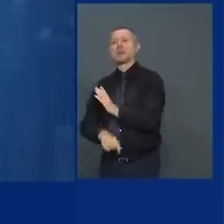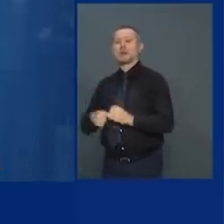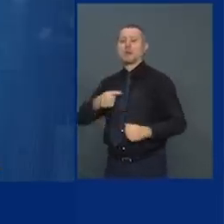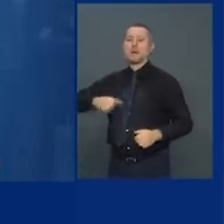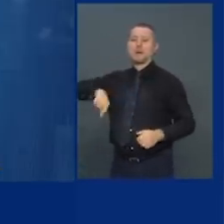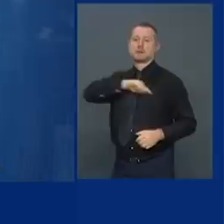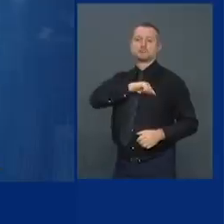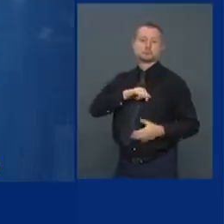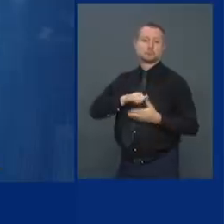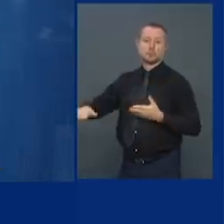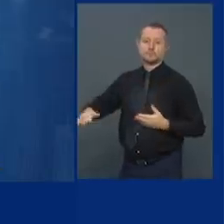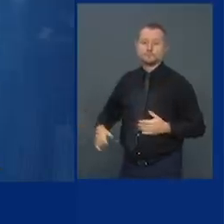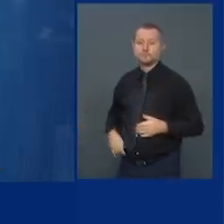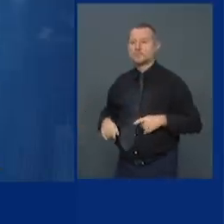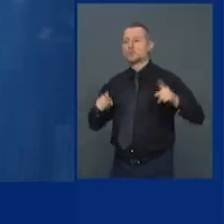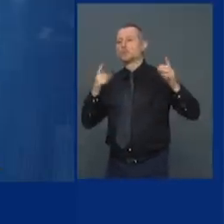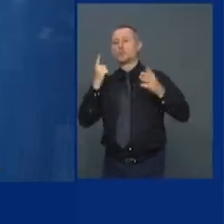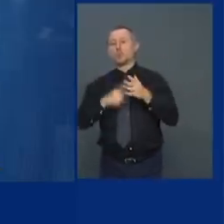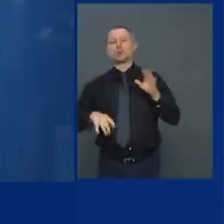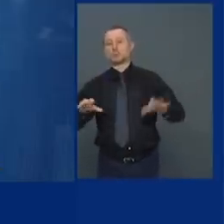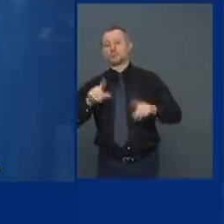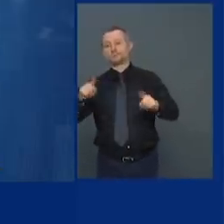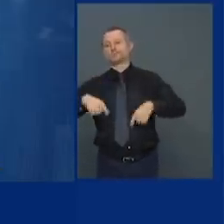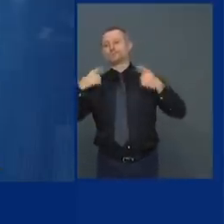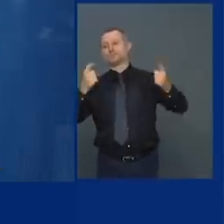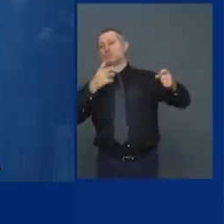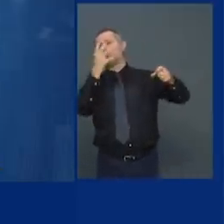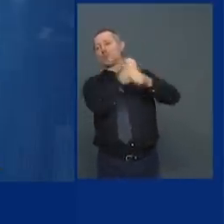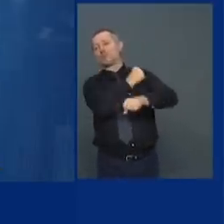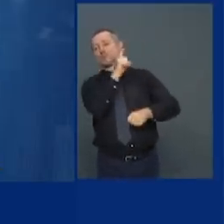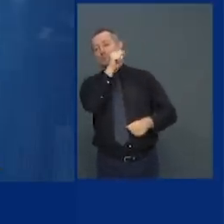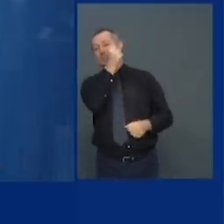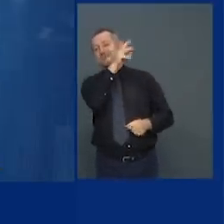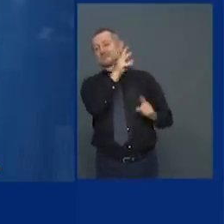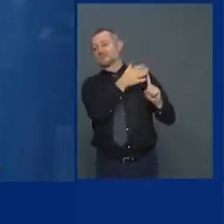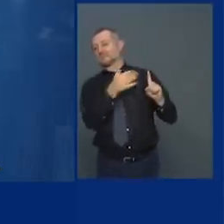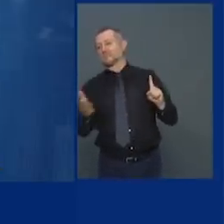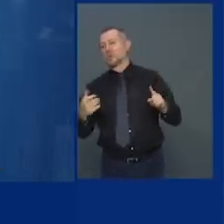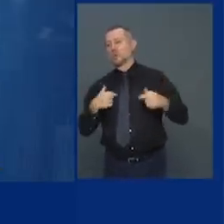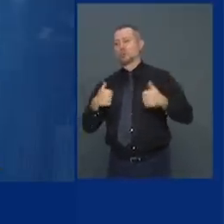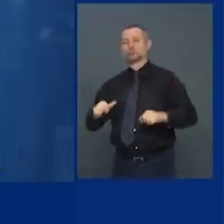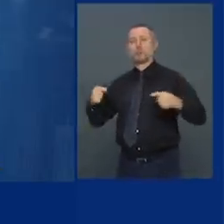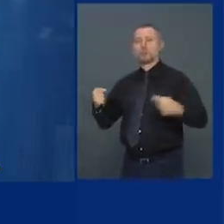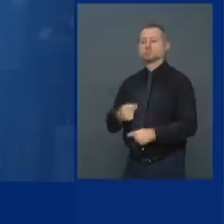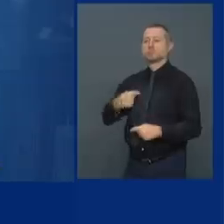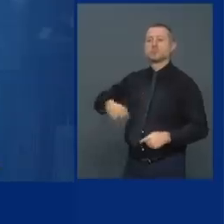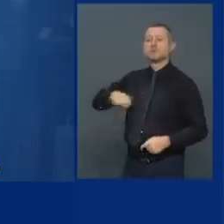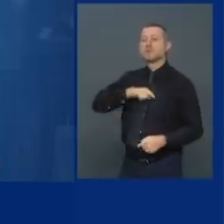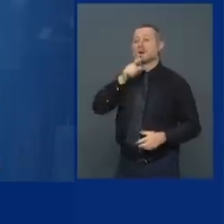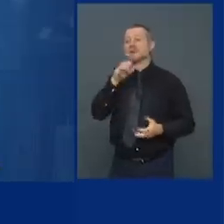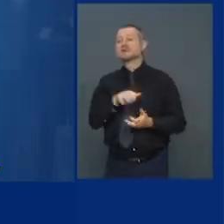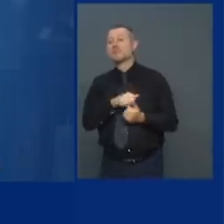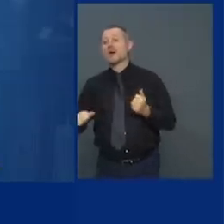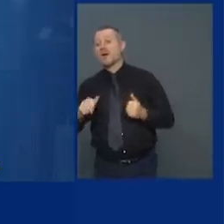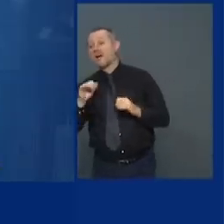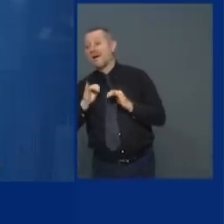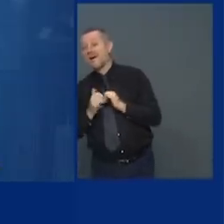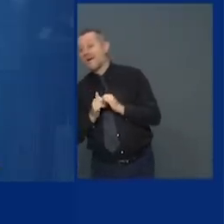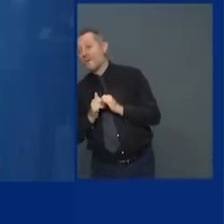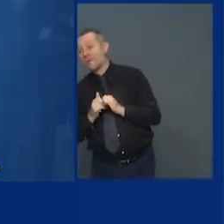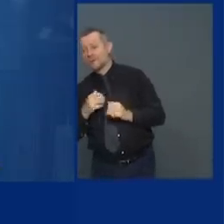which is what they've been doing from day one and then we have all bad options the close of 50 billion dollar deficit